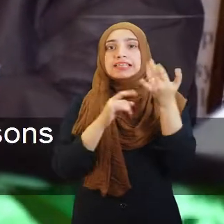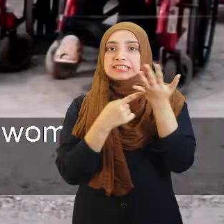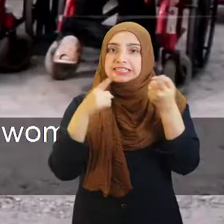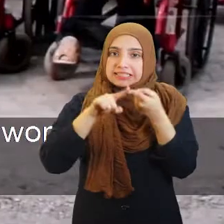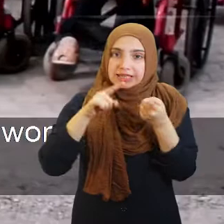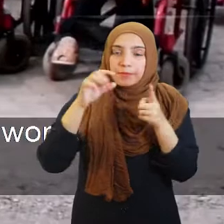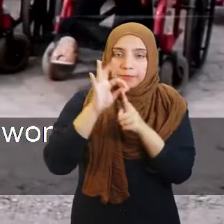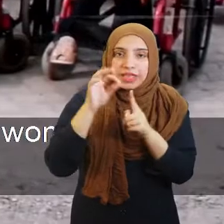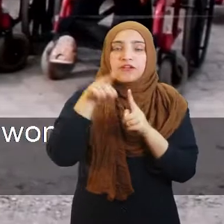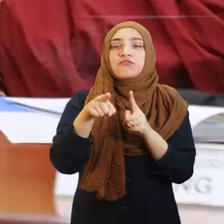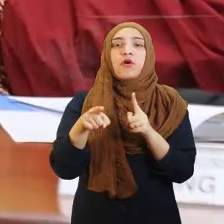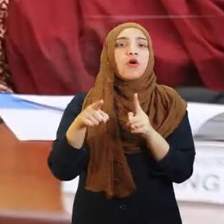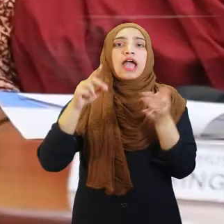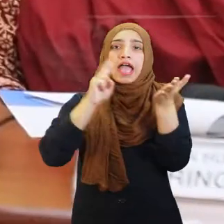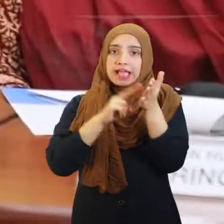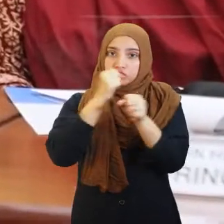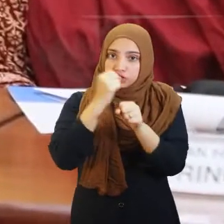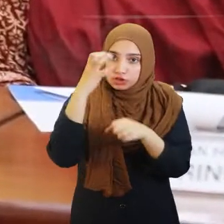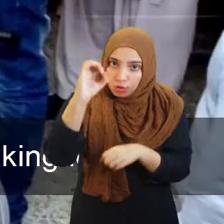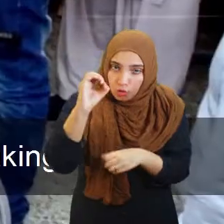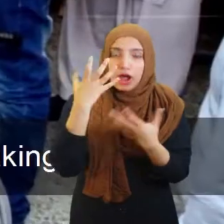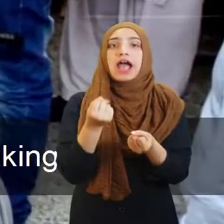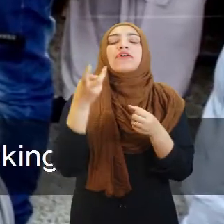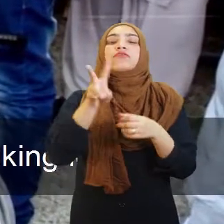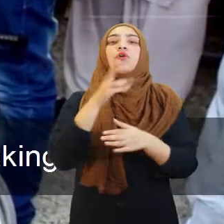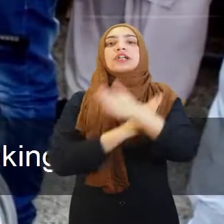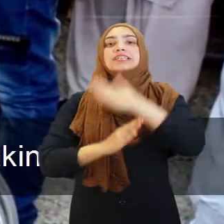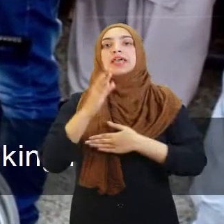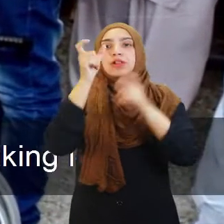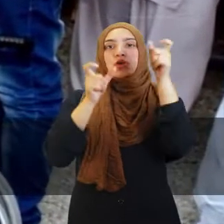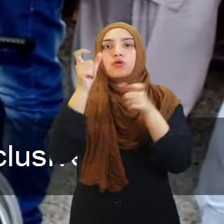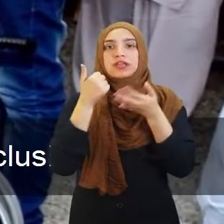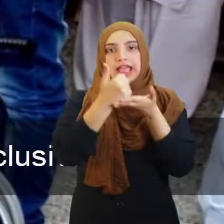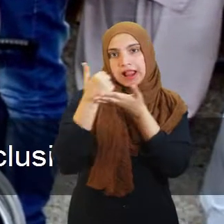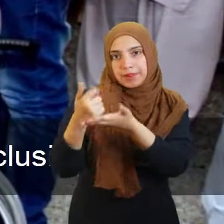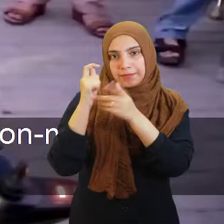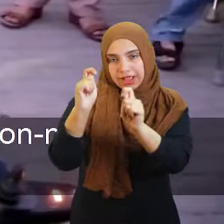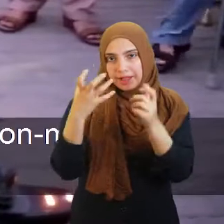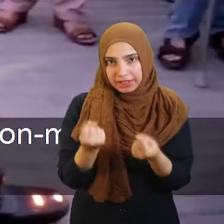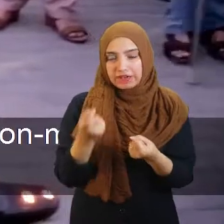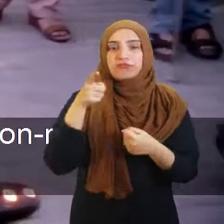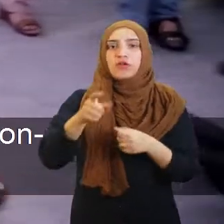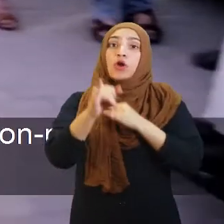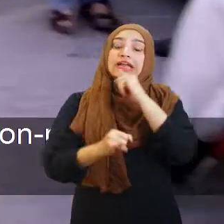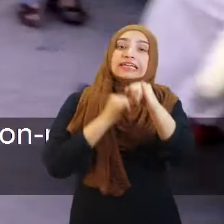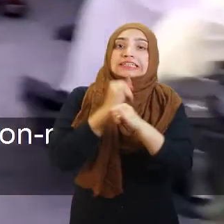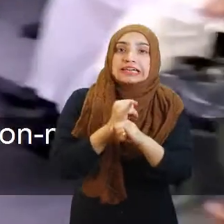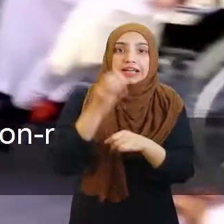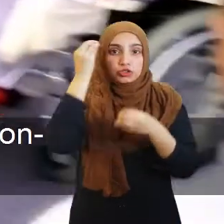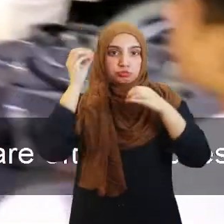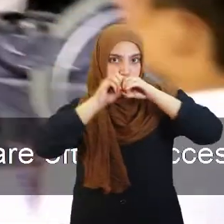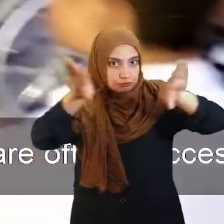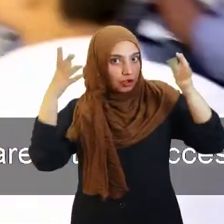is a nonprofit NGO run by persons with disabilities themselves for the last few decades. It is known at